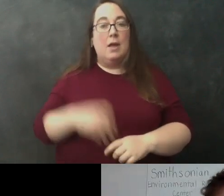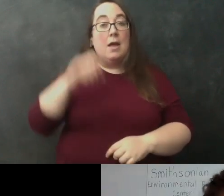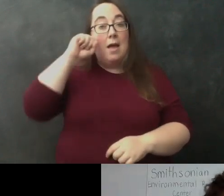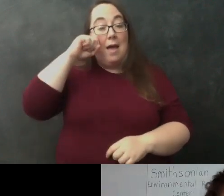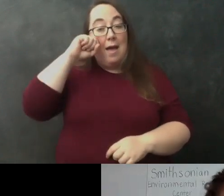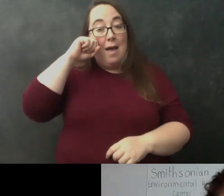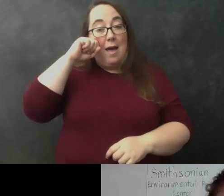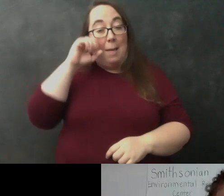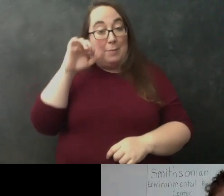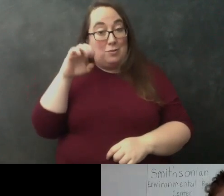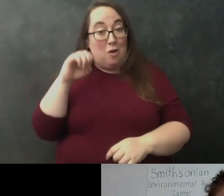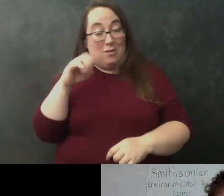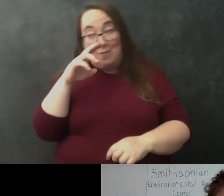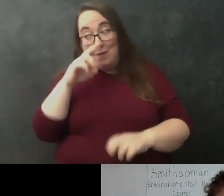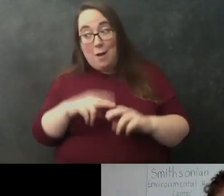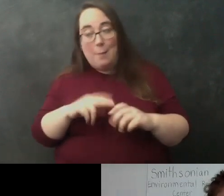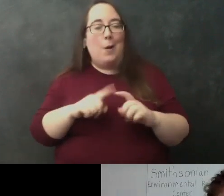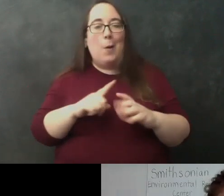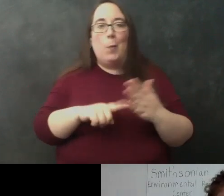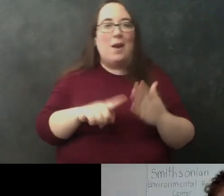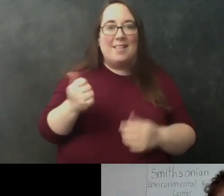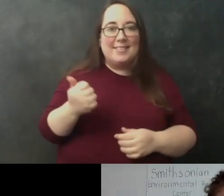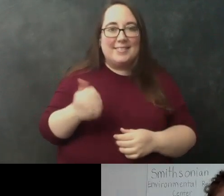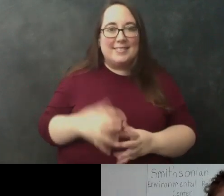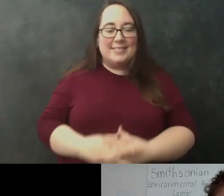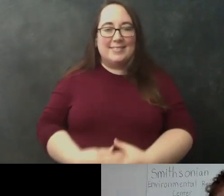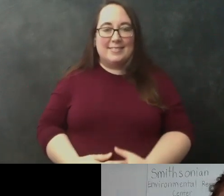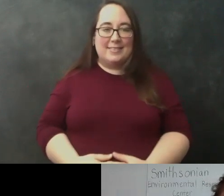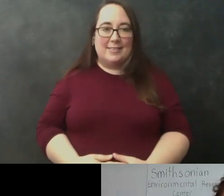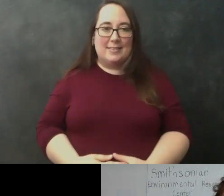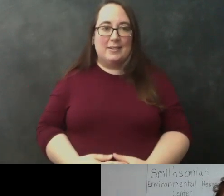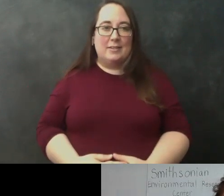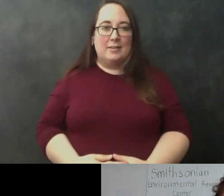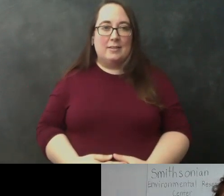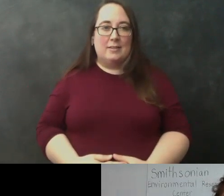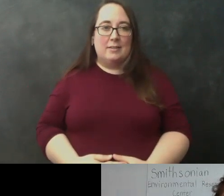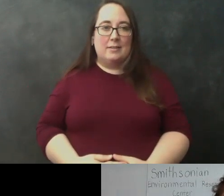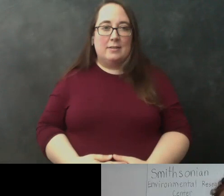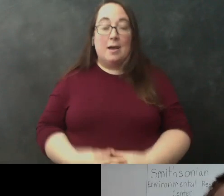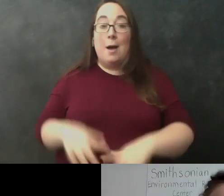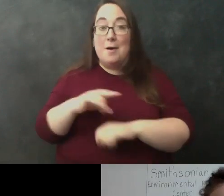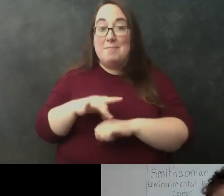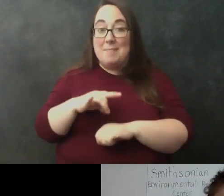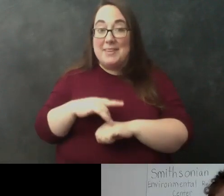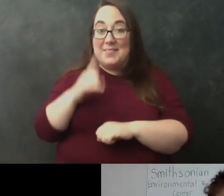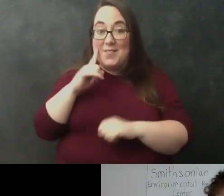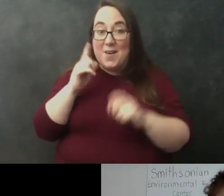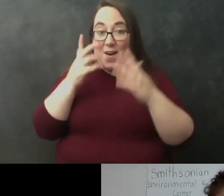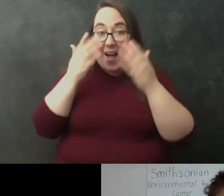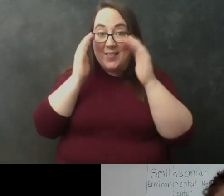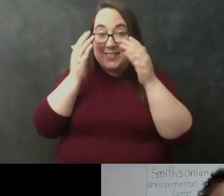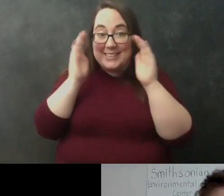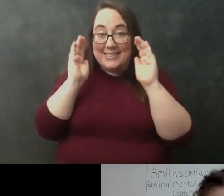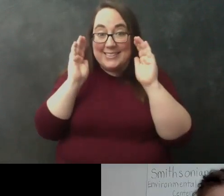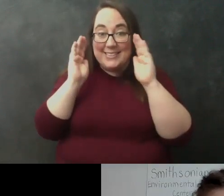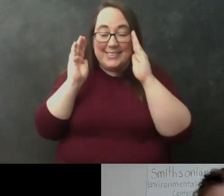right so um if you carved up a pumpkin for halloween you could